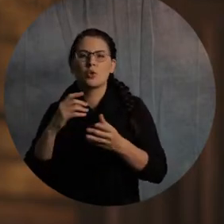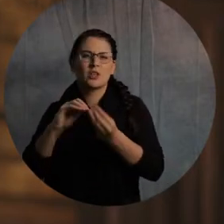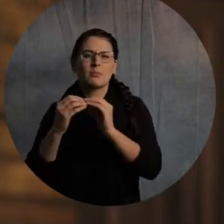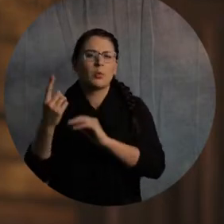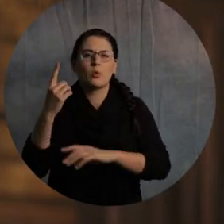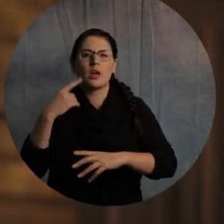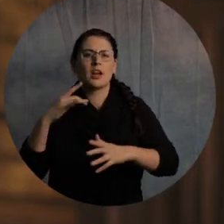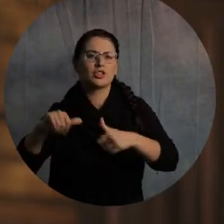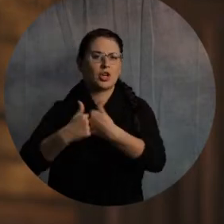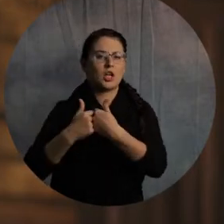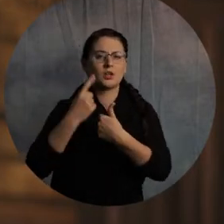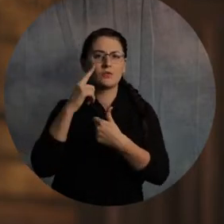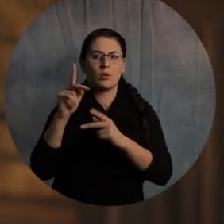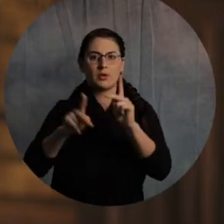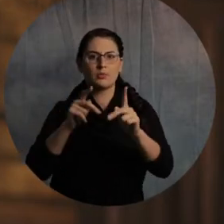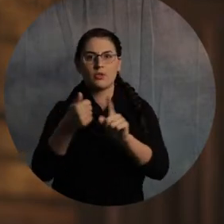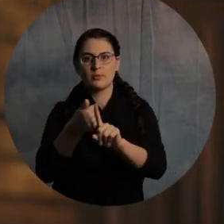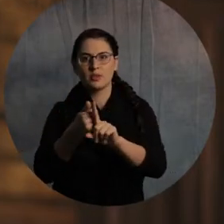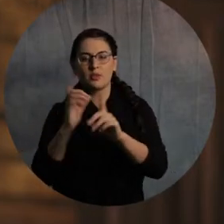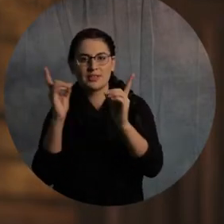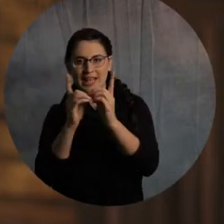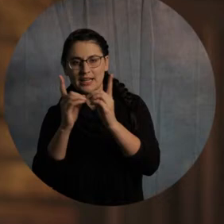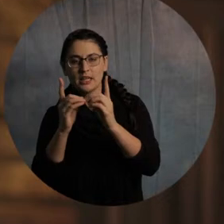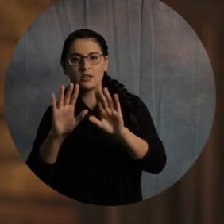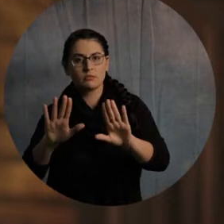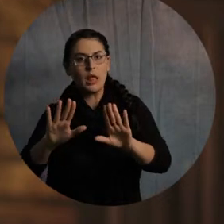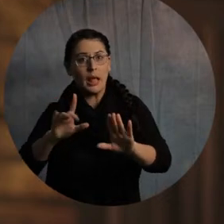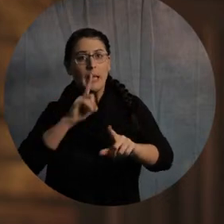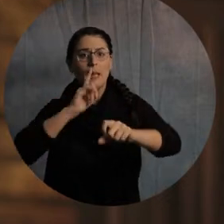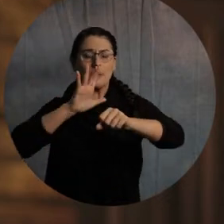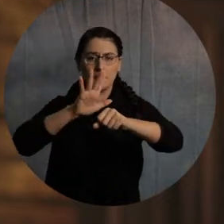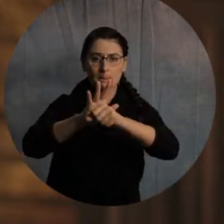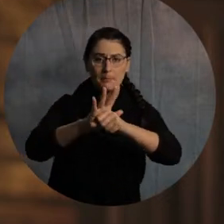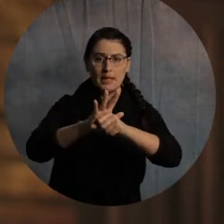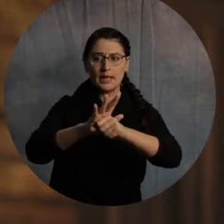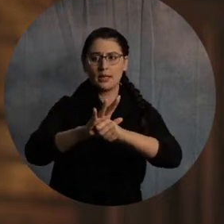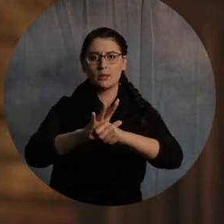challenge people who are dating is be committed